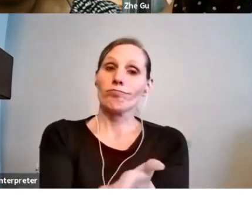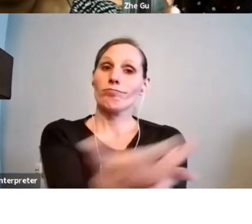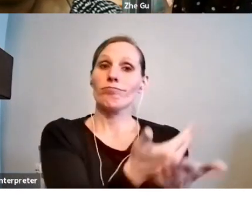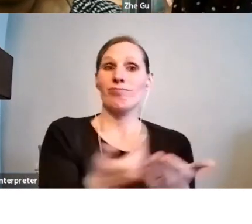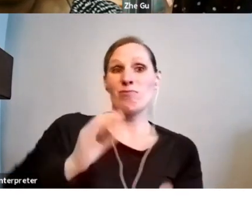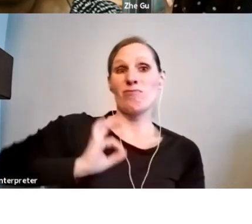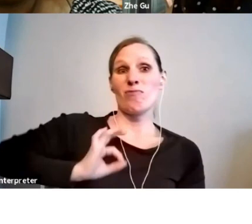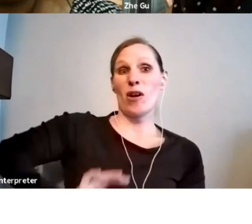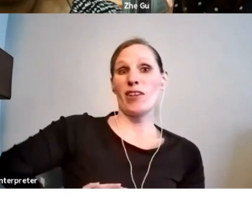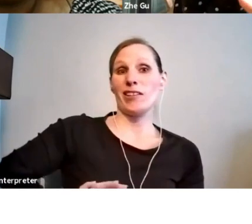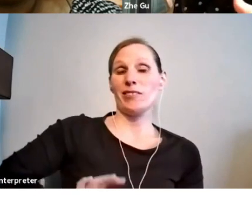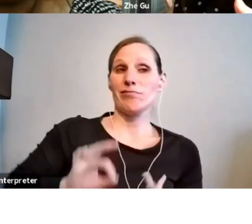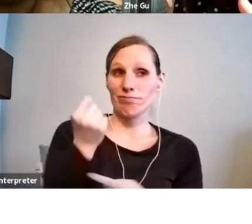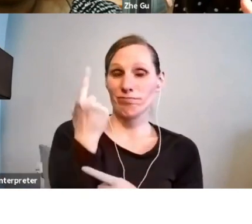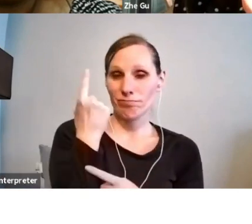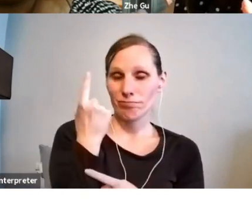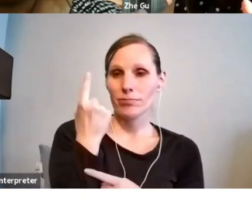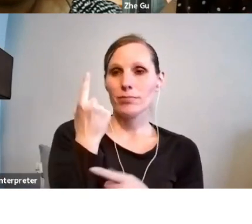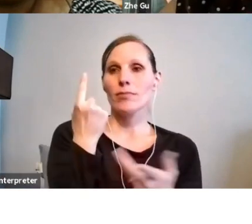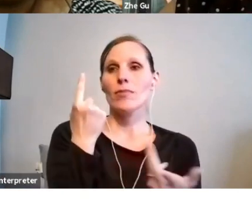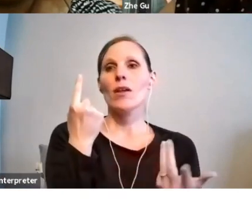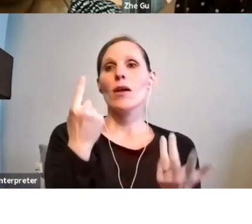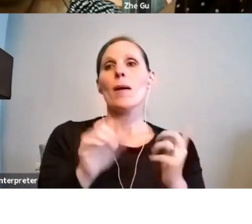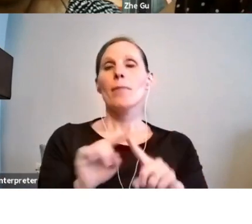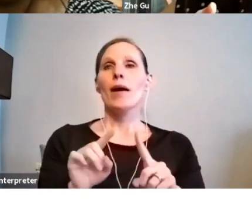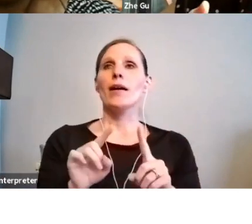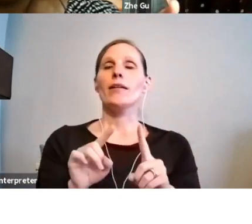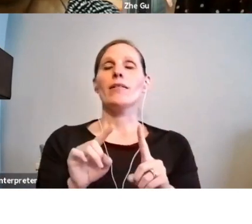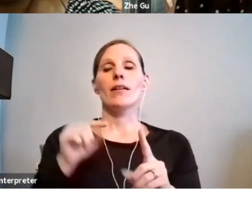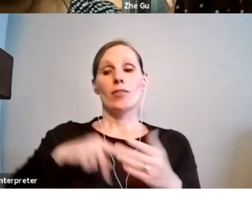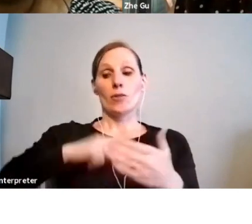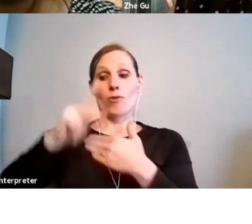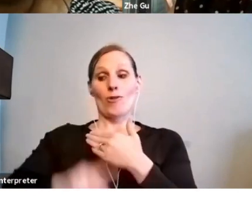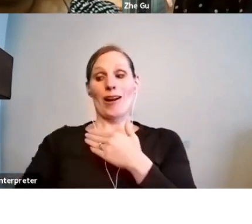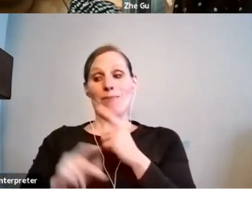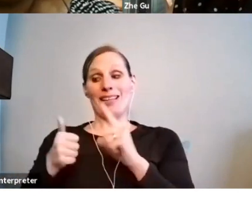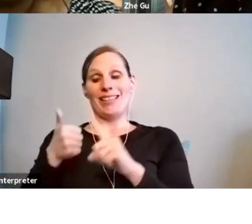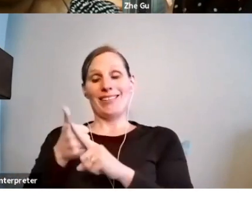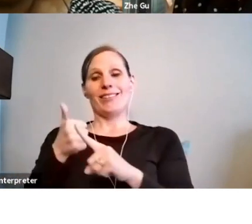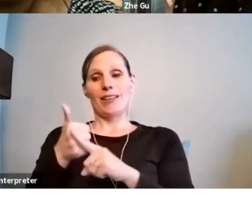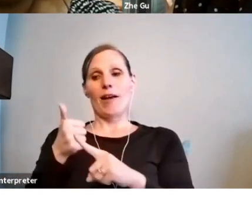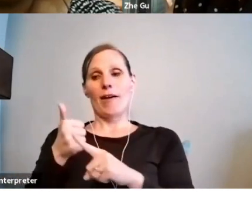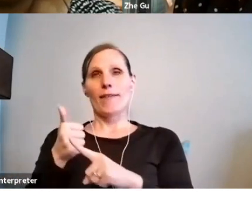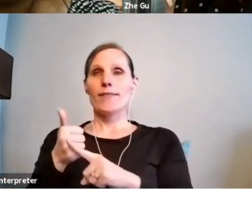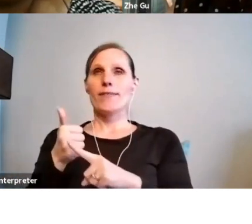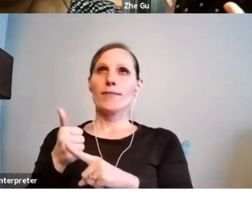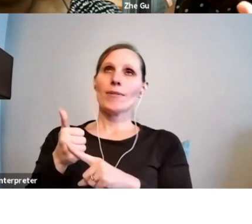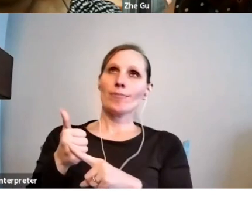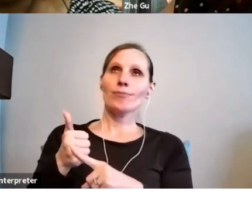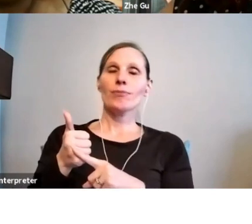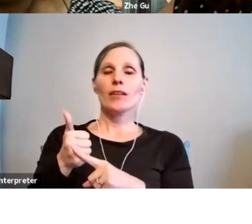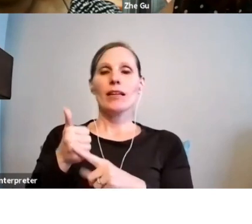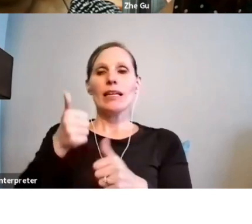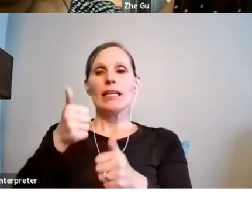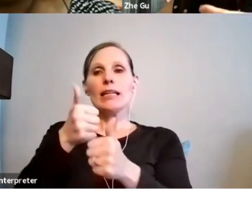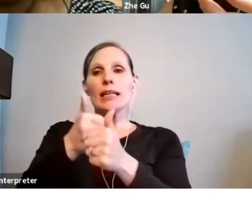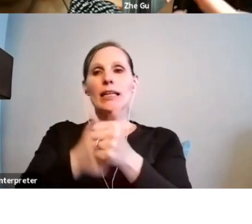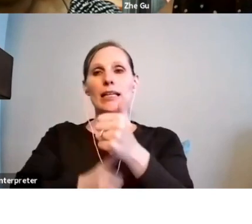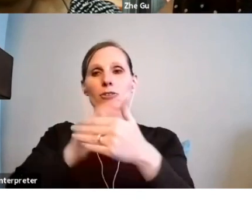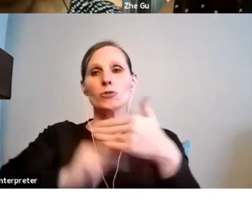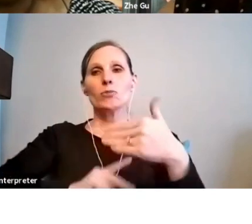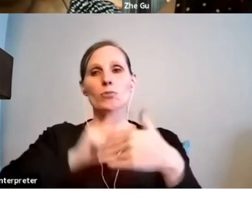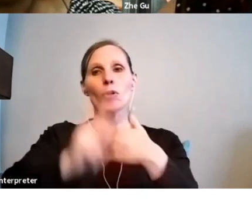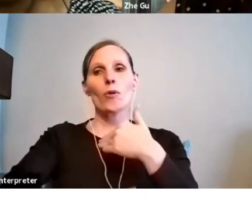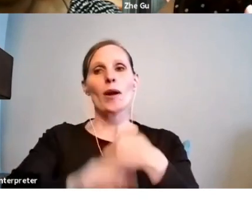were to look at the context of our programs, I think each program will have priorities of